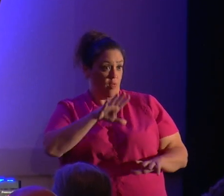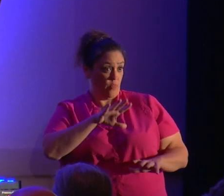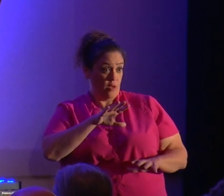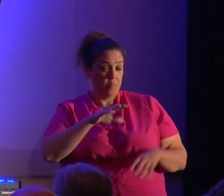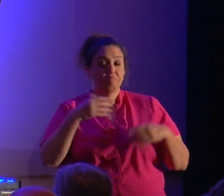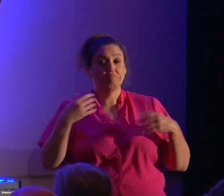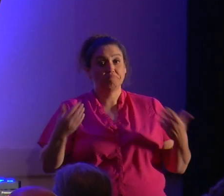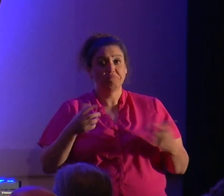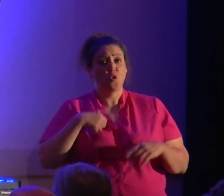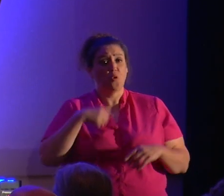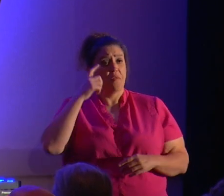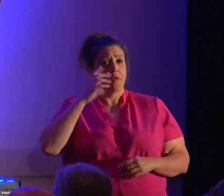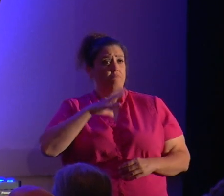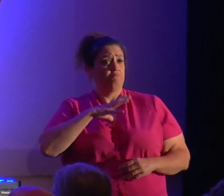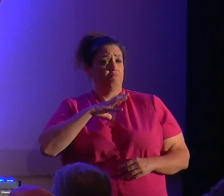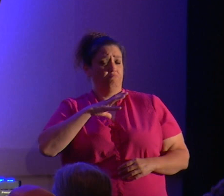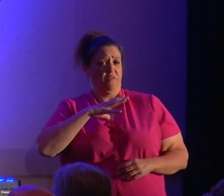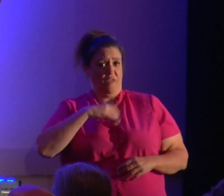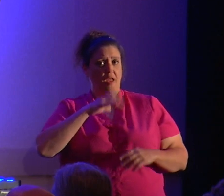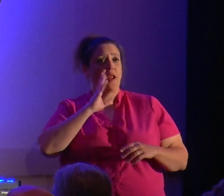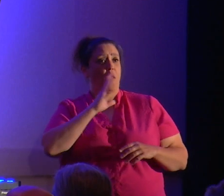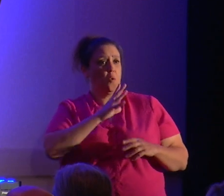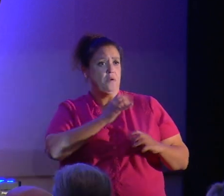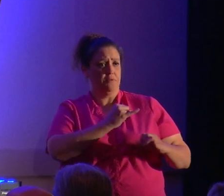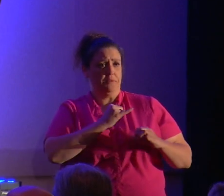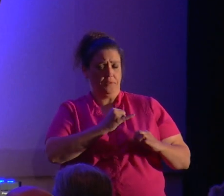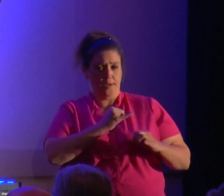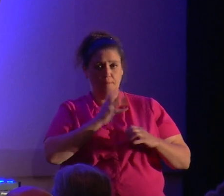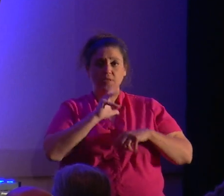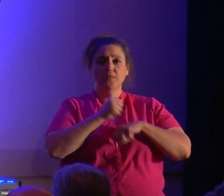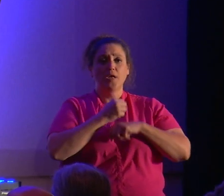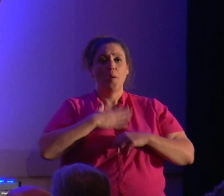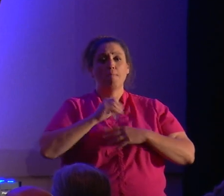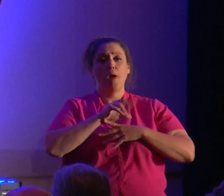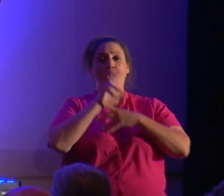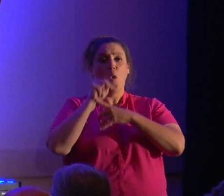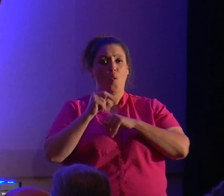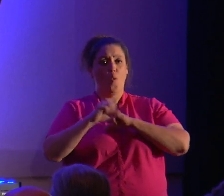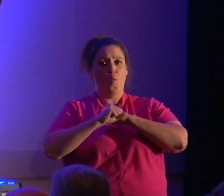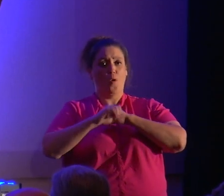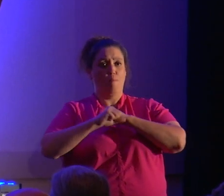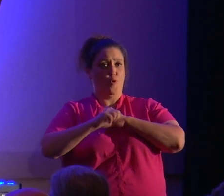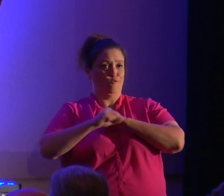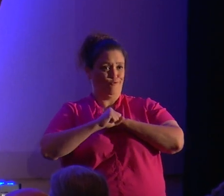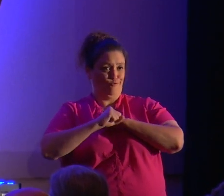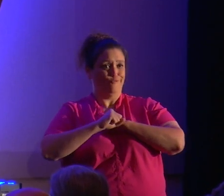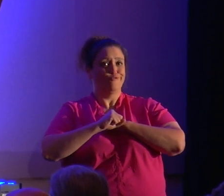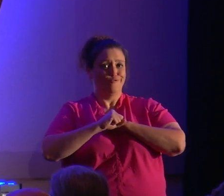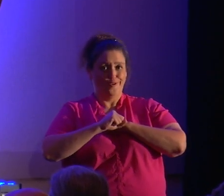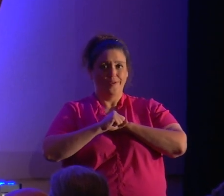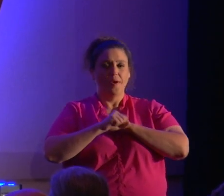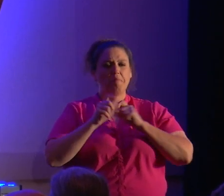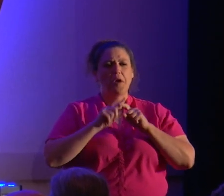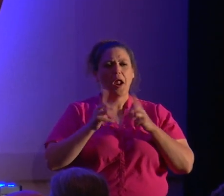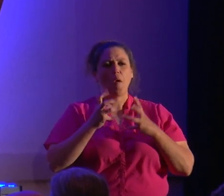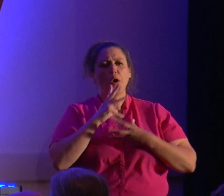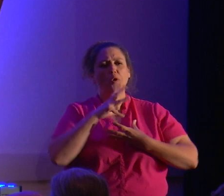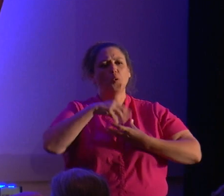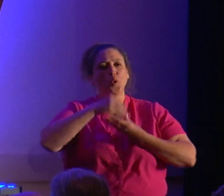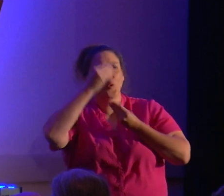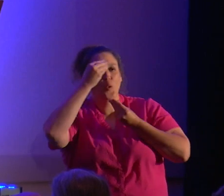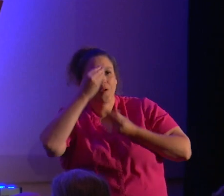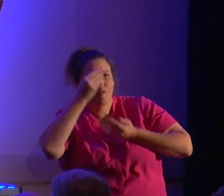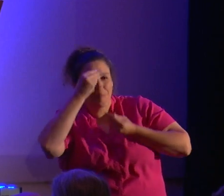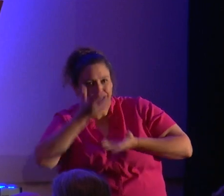make my own version of that commercial, and I'm a foreman, but I wanted to make it a little informative. So,